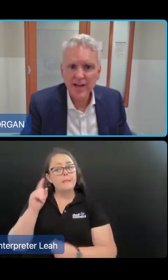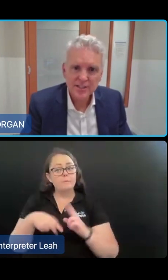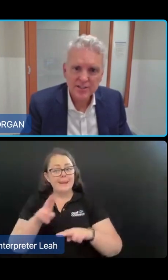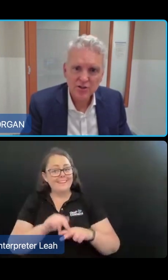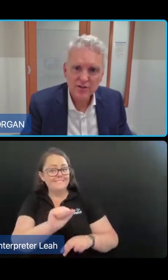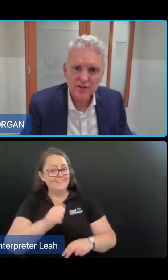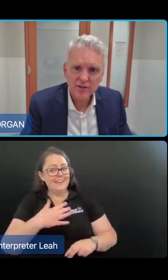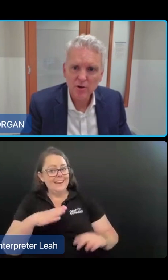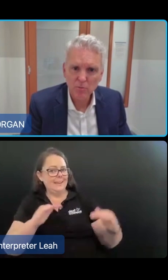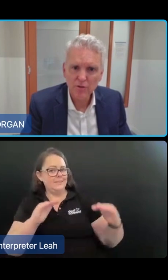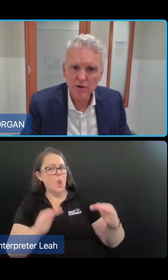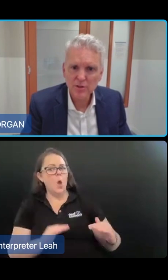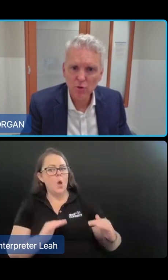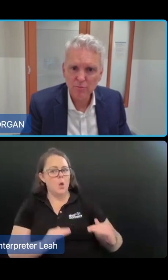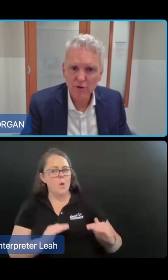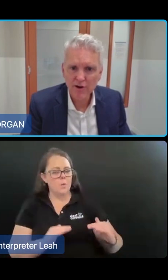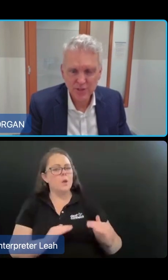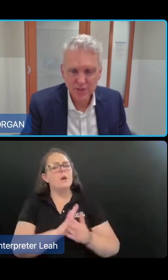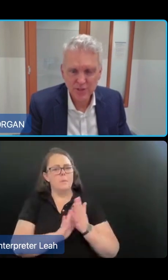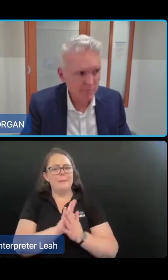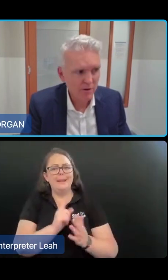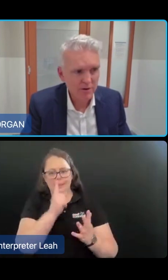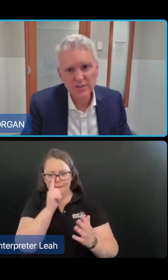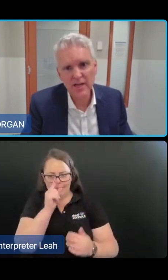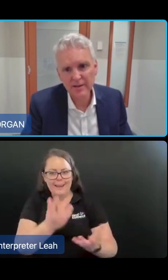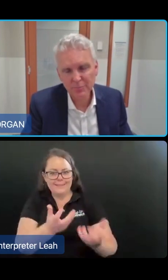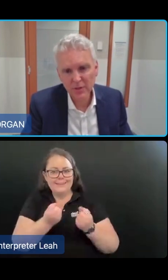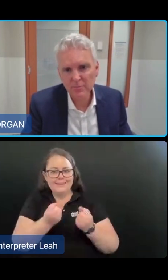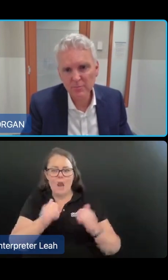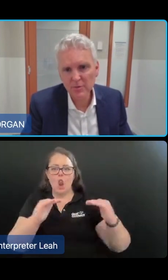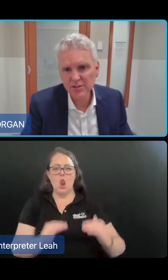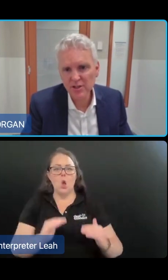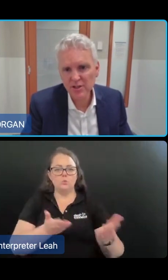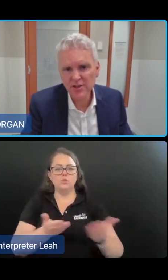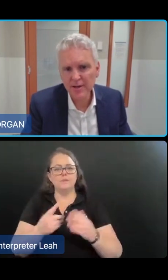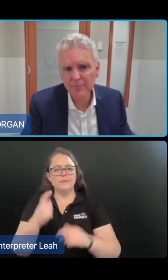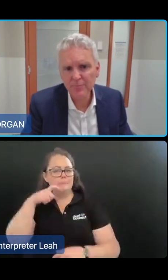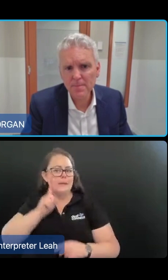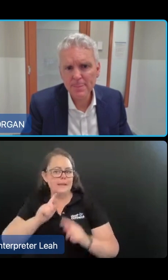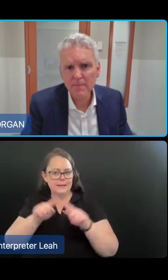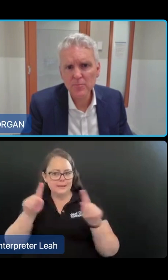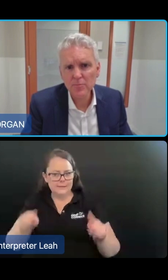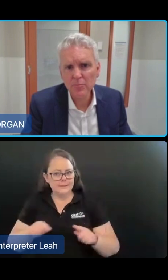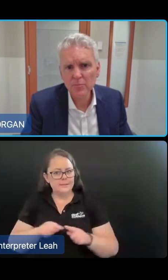to access services under the Commonwealth Home Support Programme. So the pink box in the picture, as occurs today.